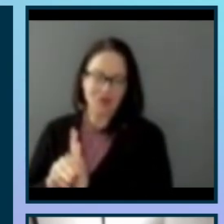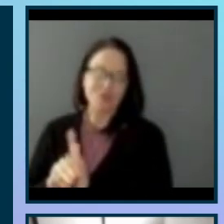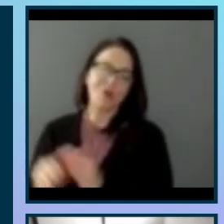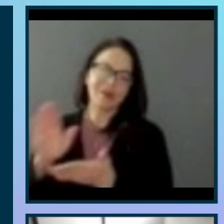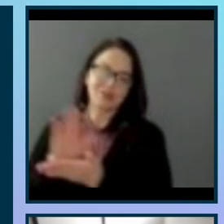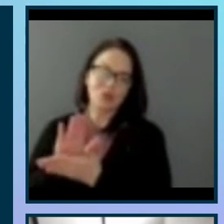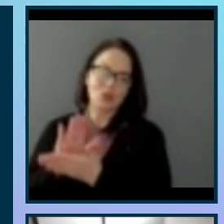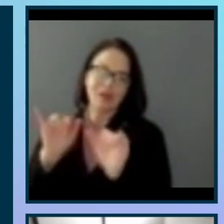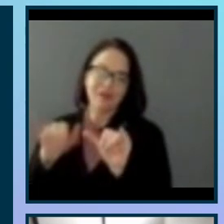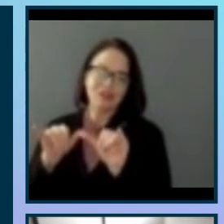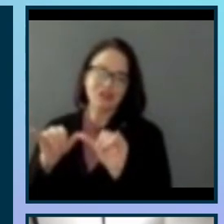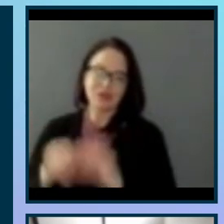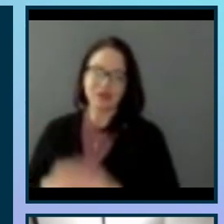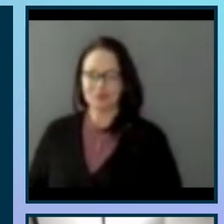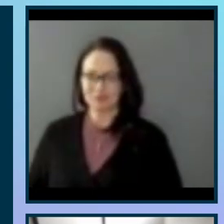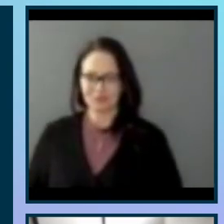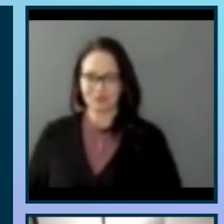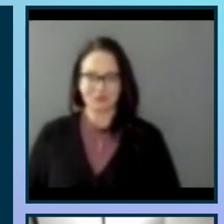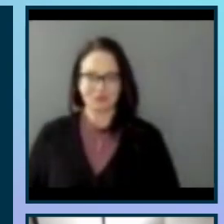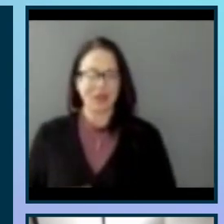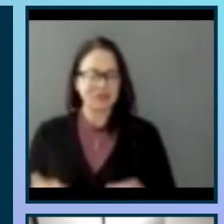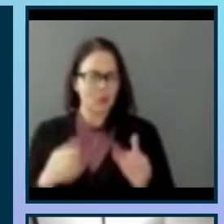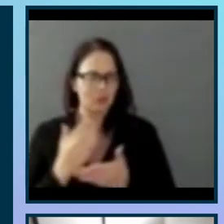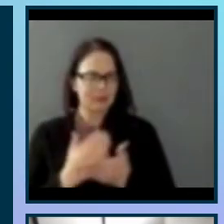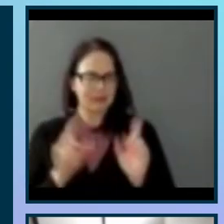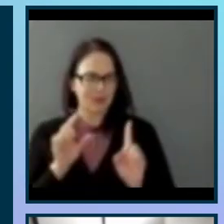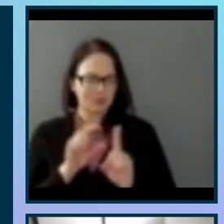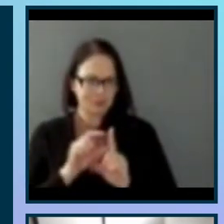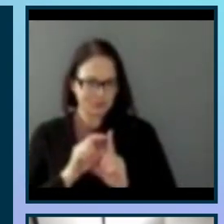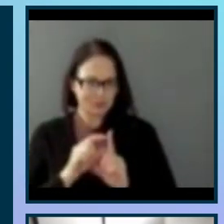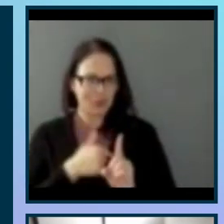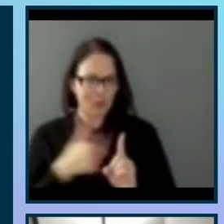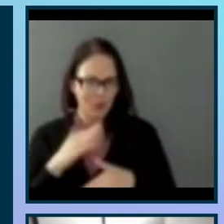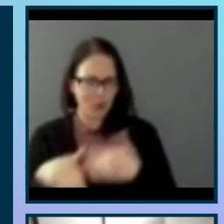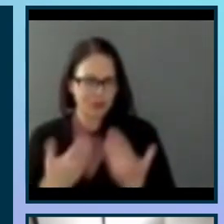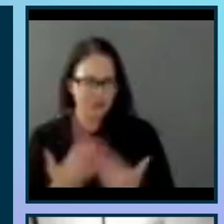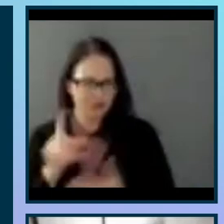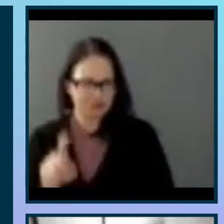So let's begin with some terms we should all get familiar with.